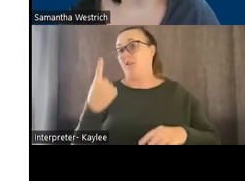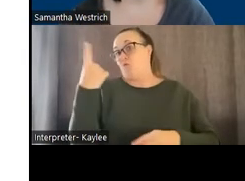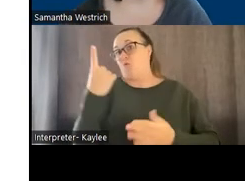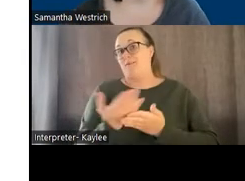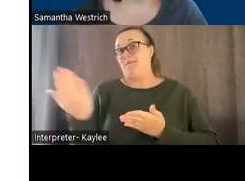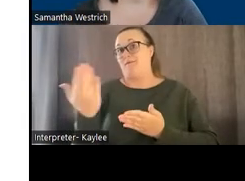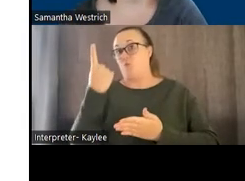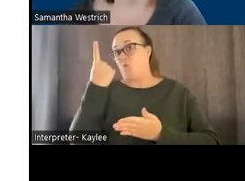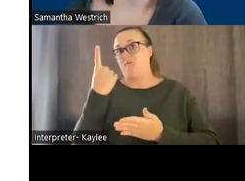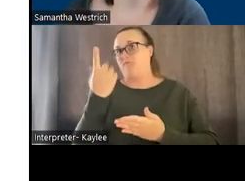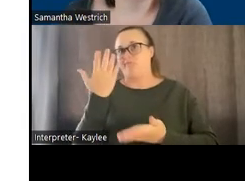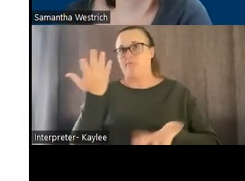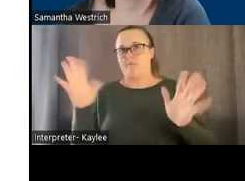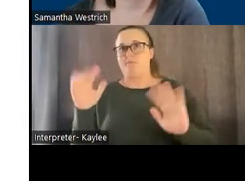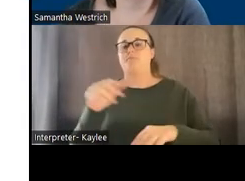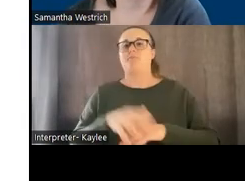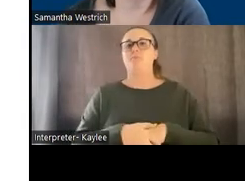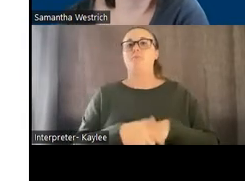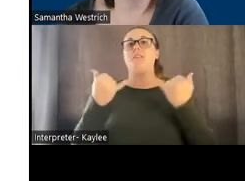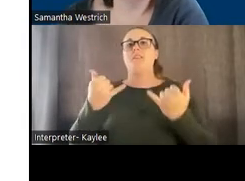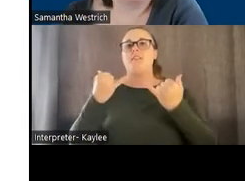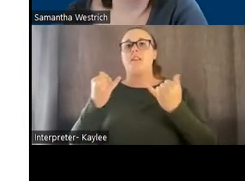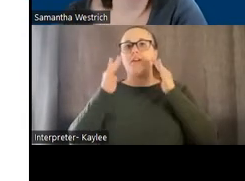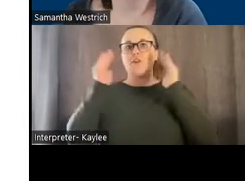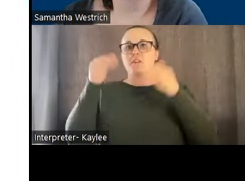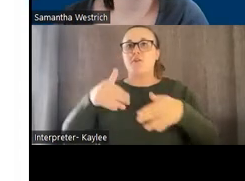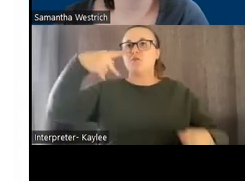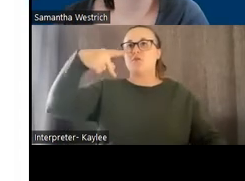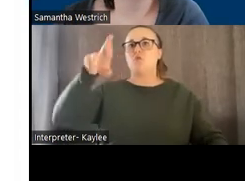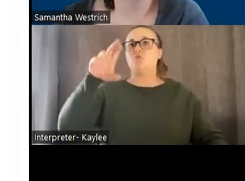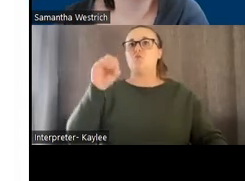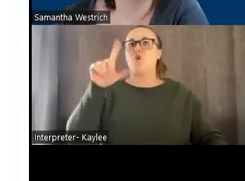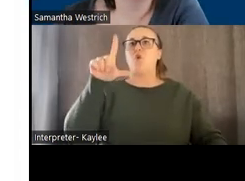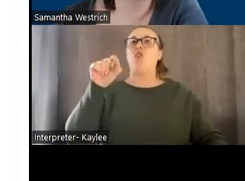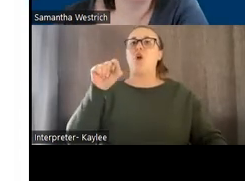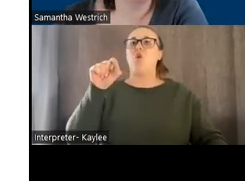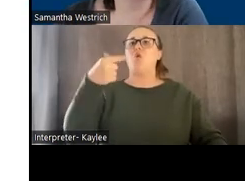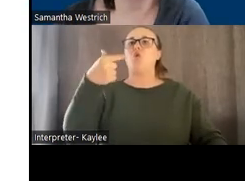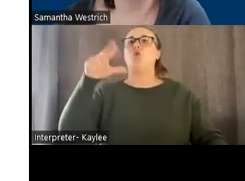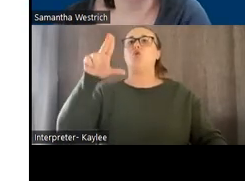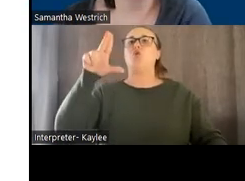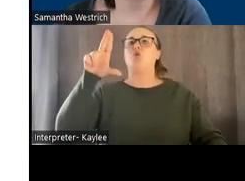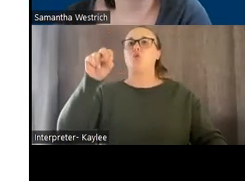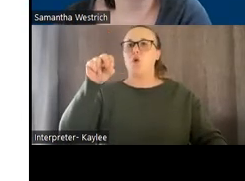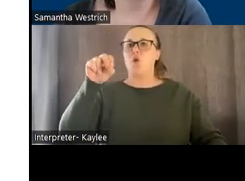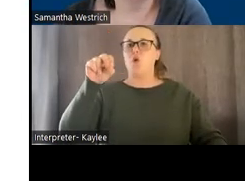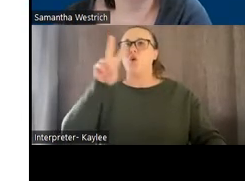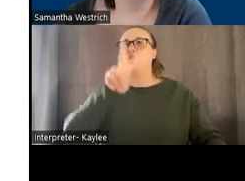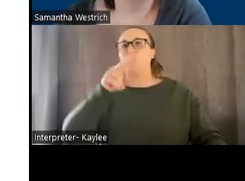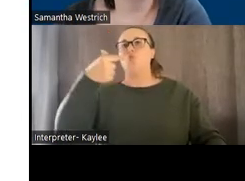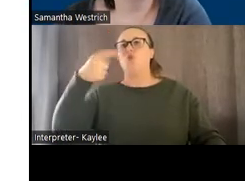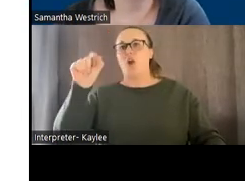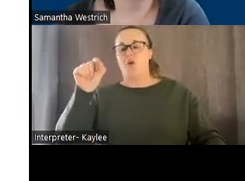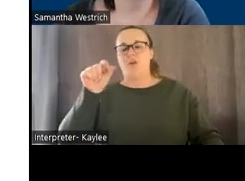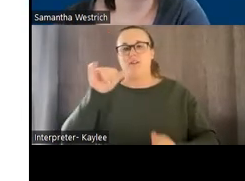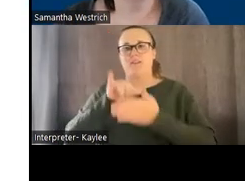So today we are talking about proloquo to go the app. So it is a communication app for people who need